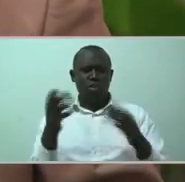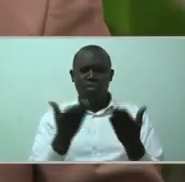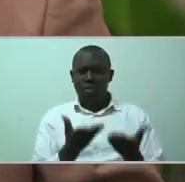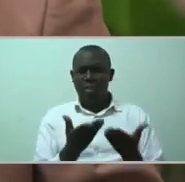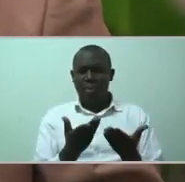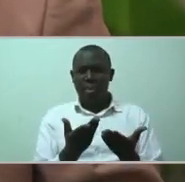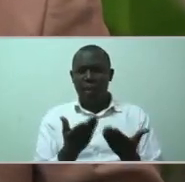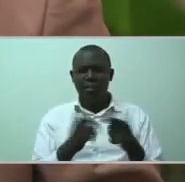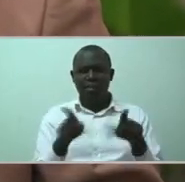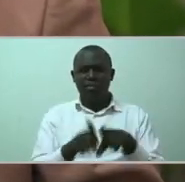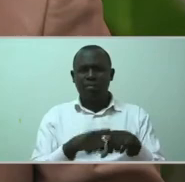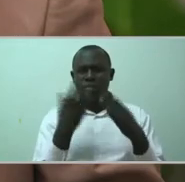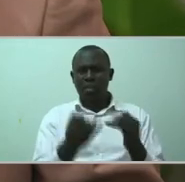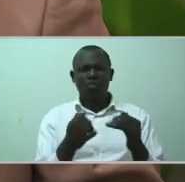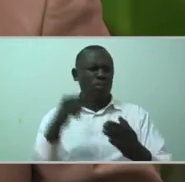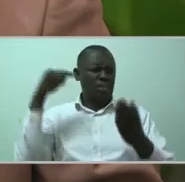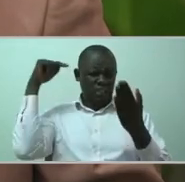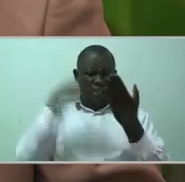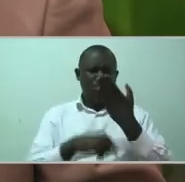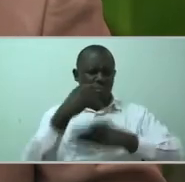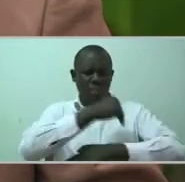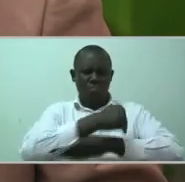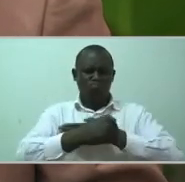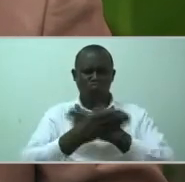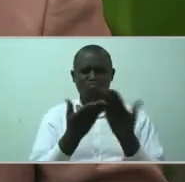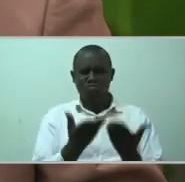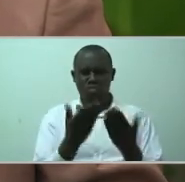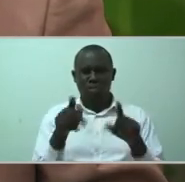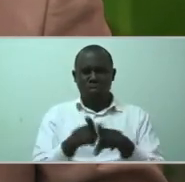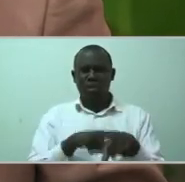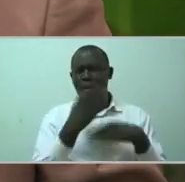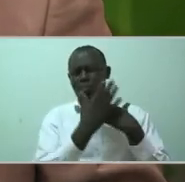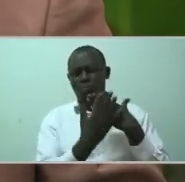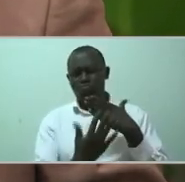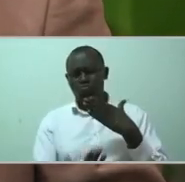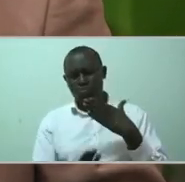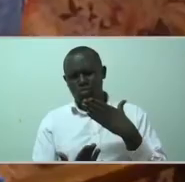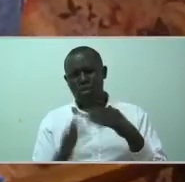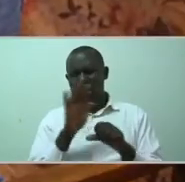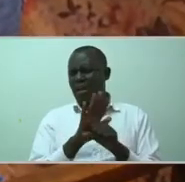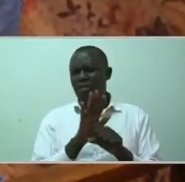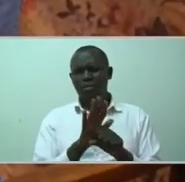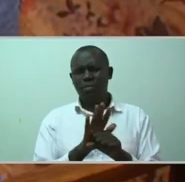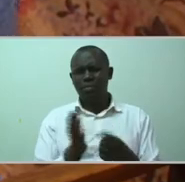And it ended up being a deep cut. I bled out badly.